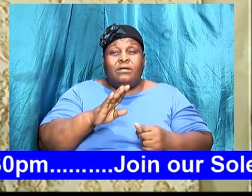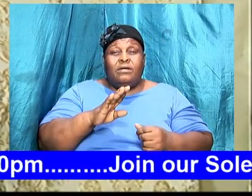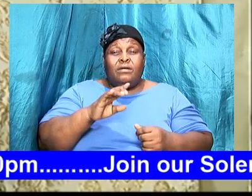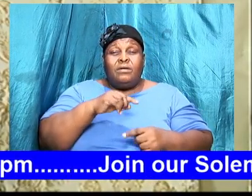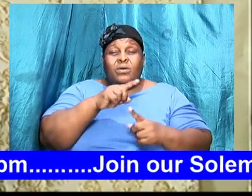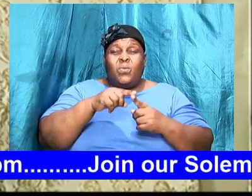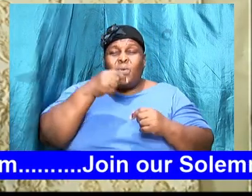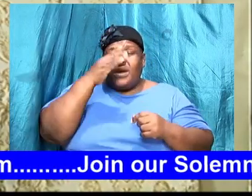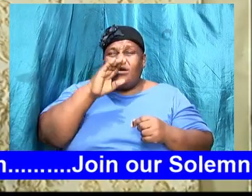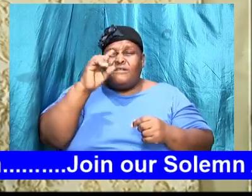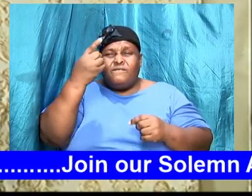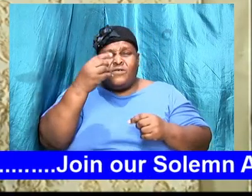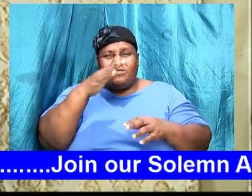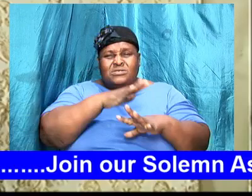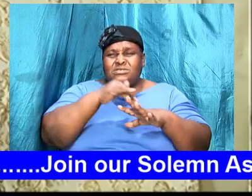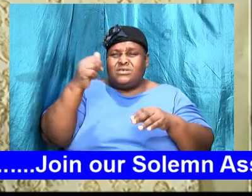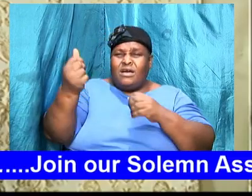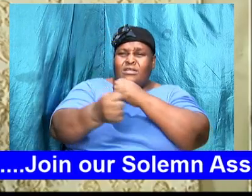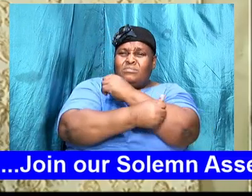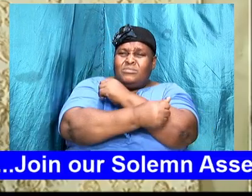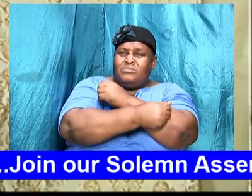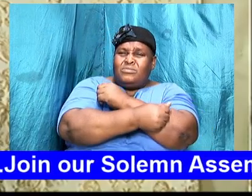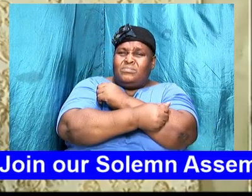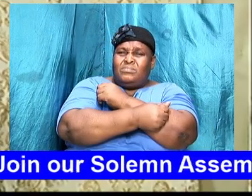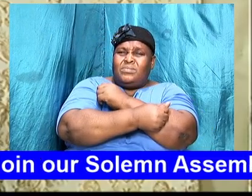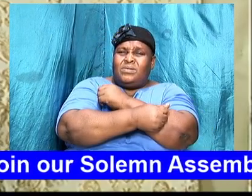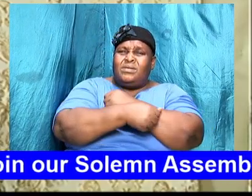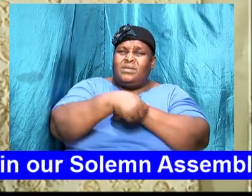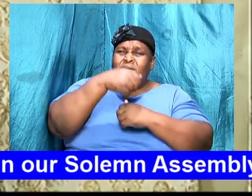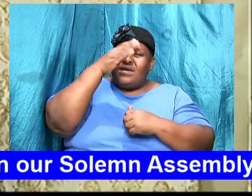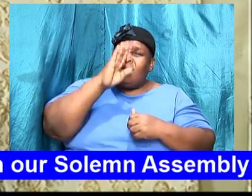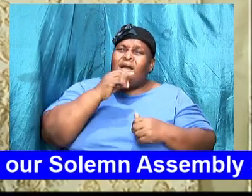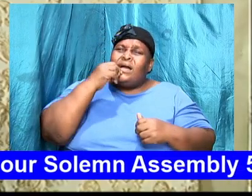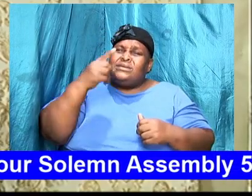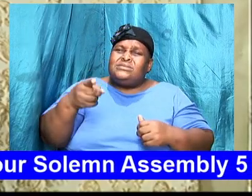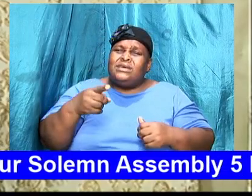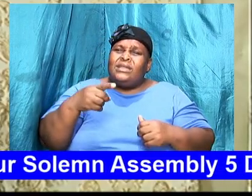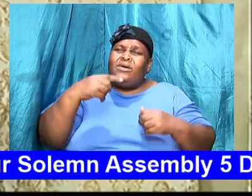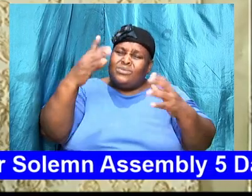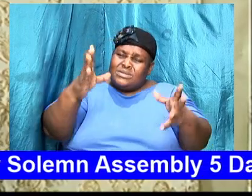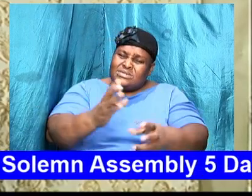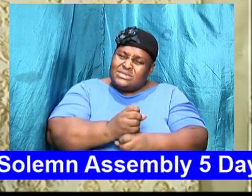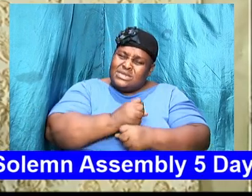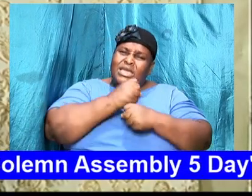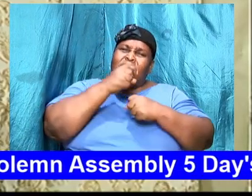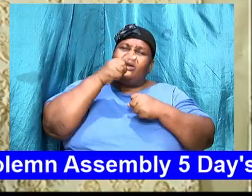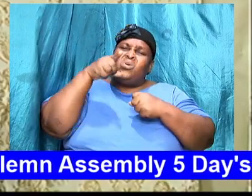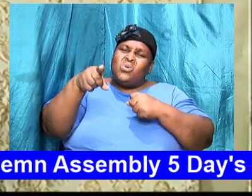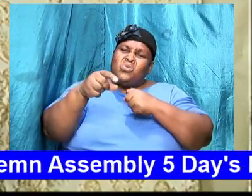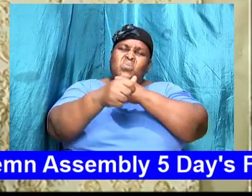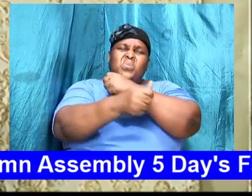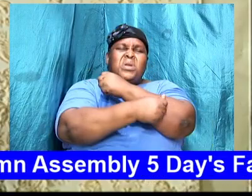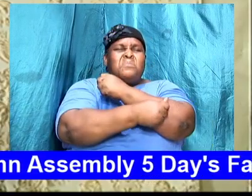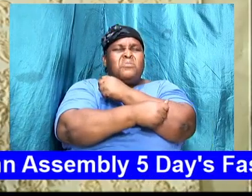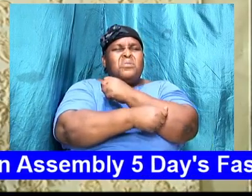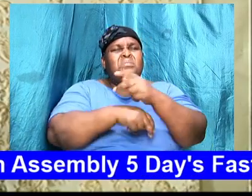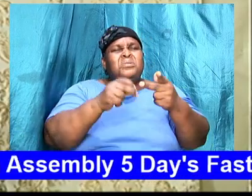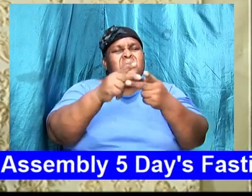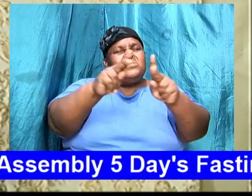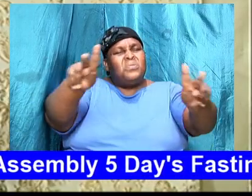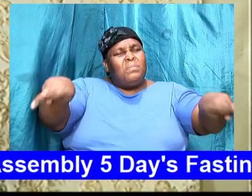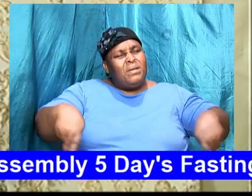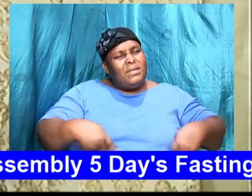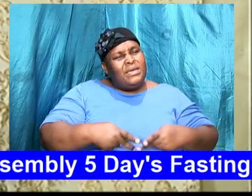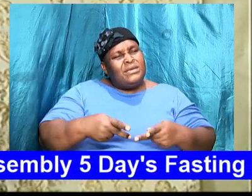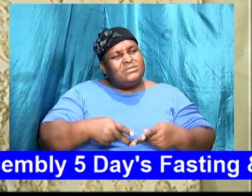Abraham in Genesis chapter 12 God said come and I will take thee to a place that I will show thee Abraham left where he